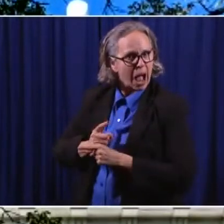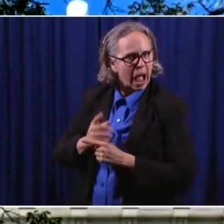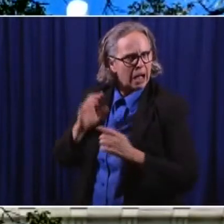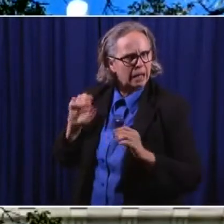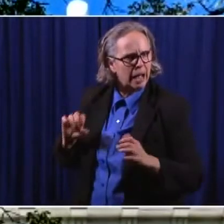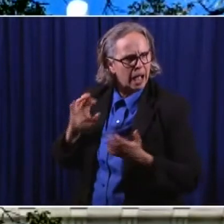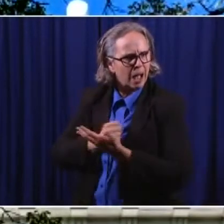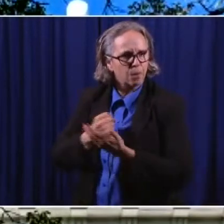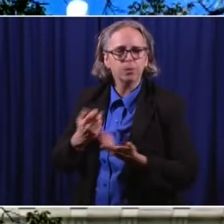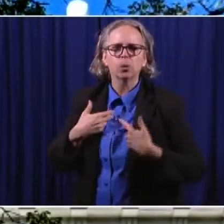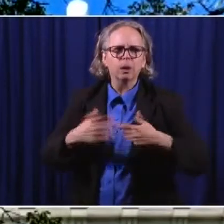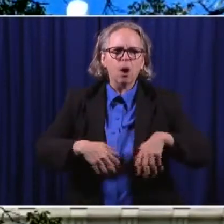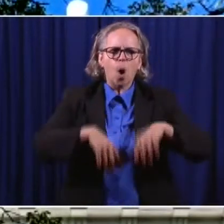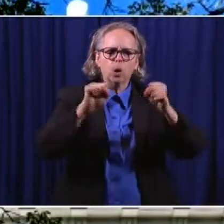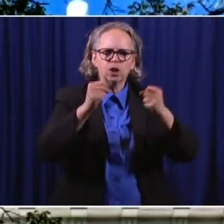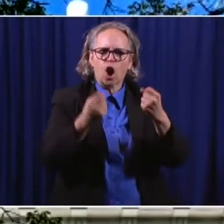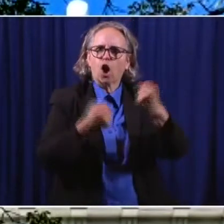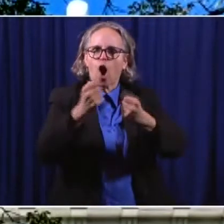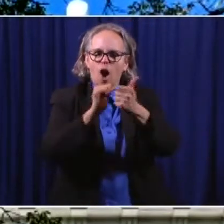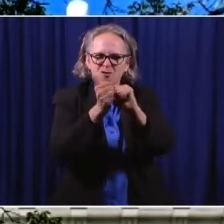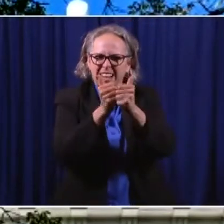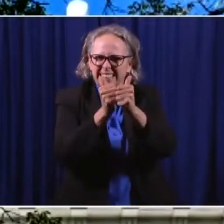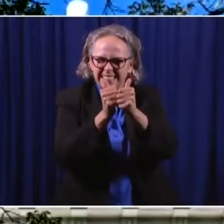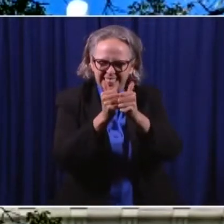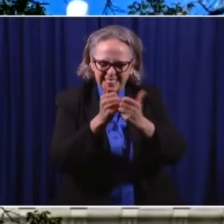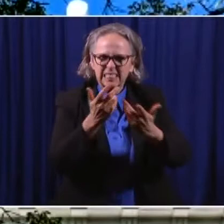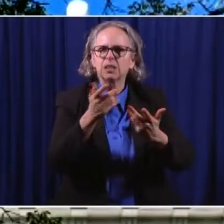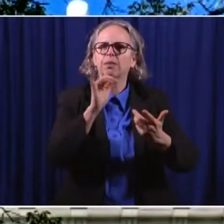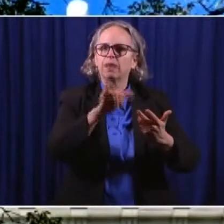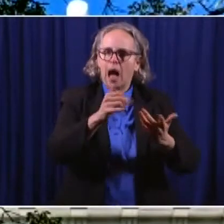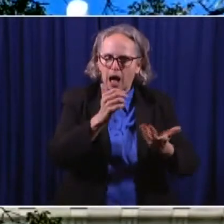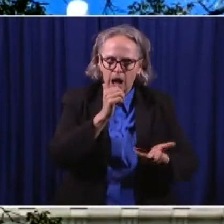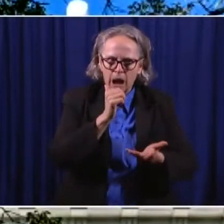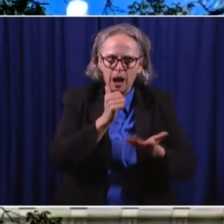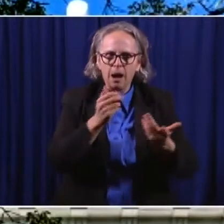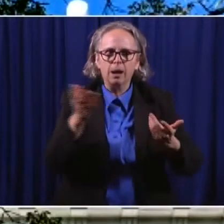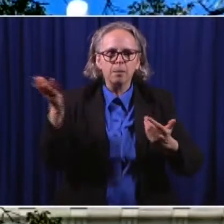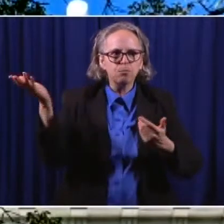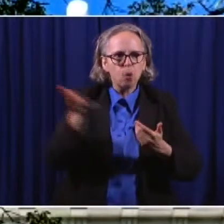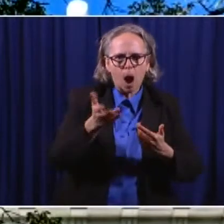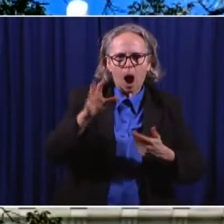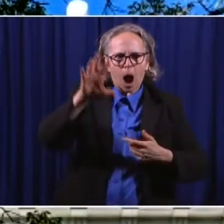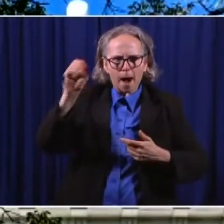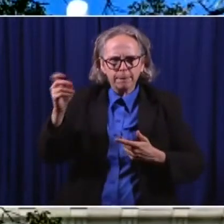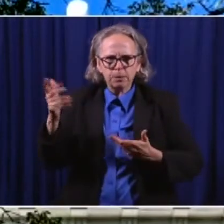races. We brought in a company that did car races on the main